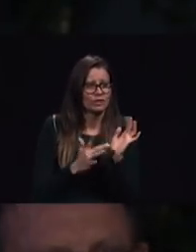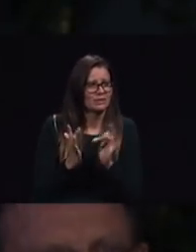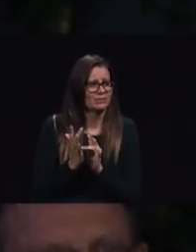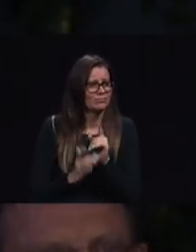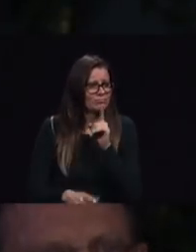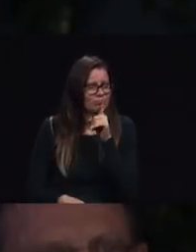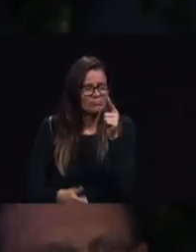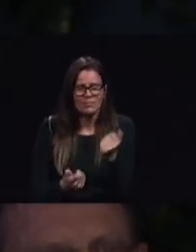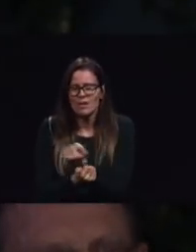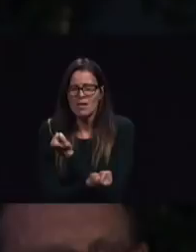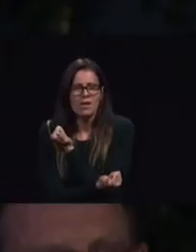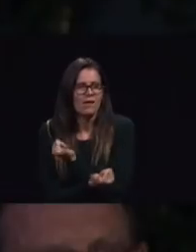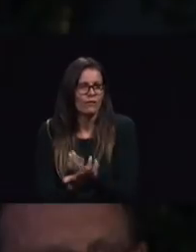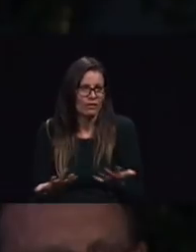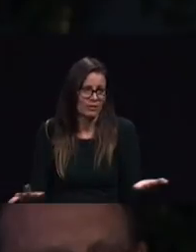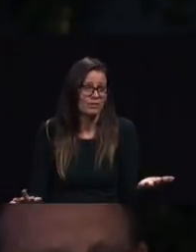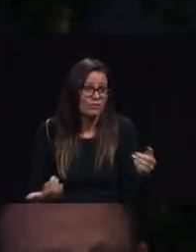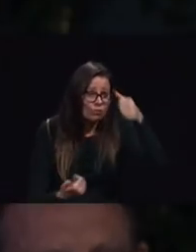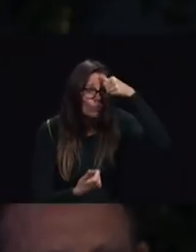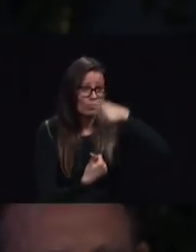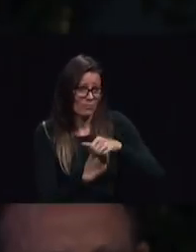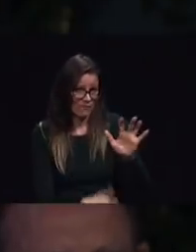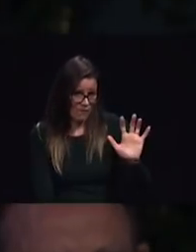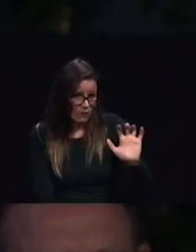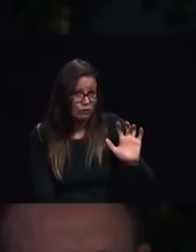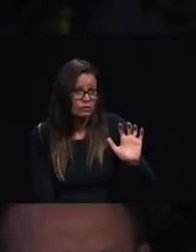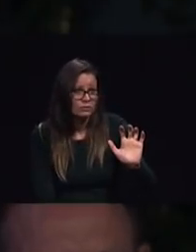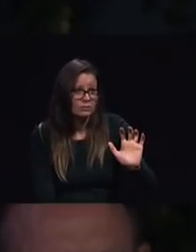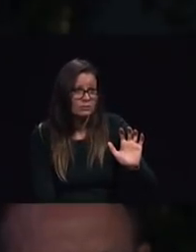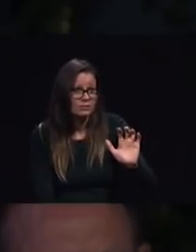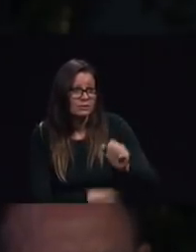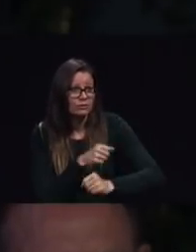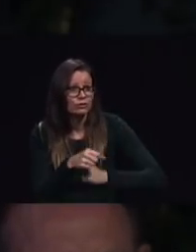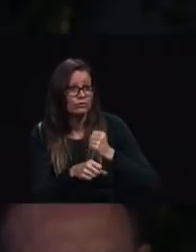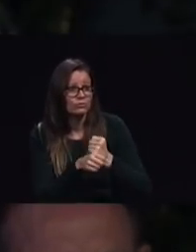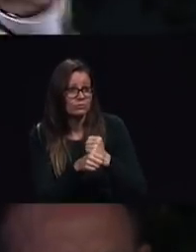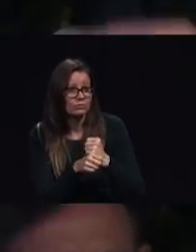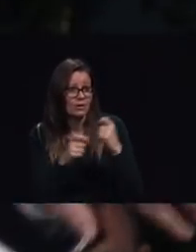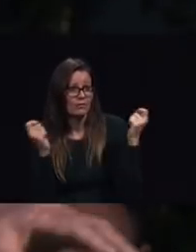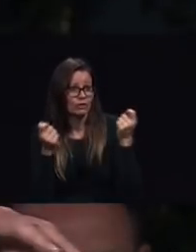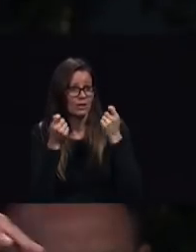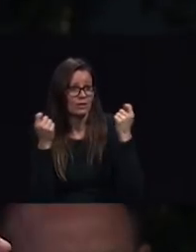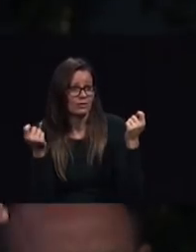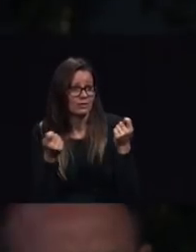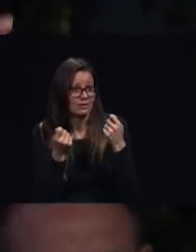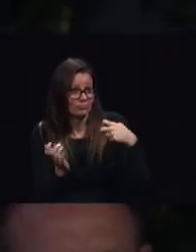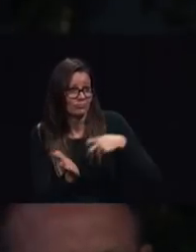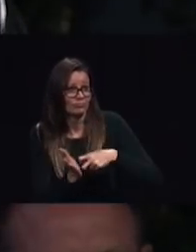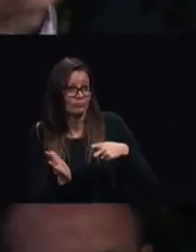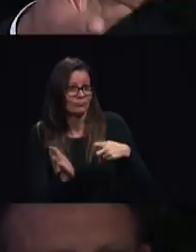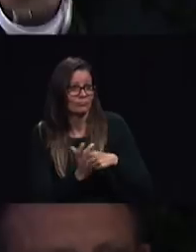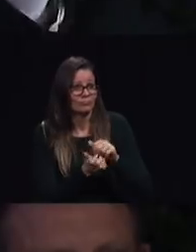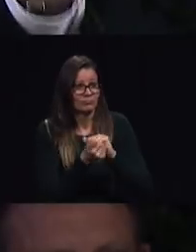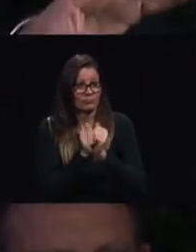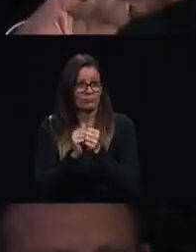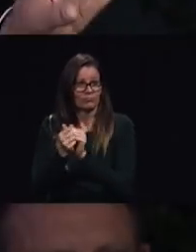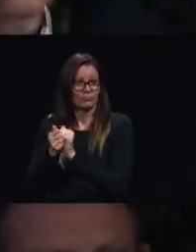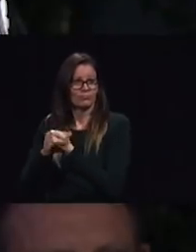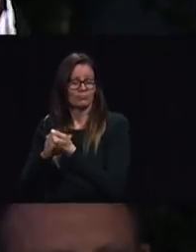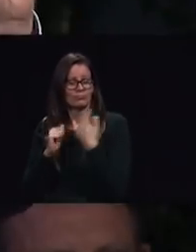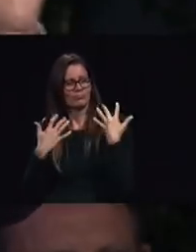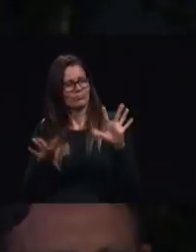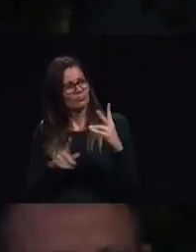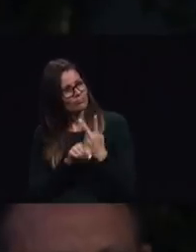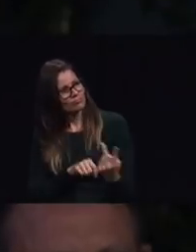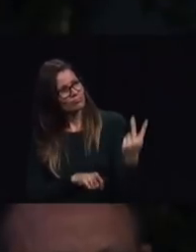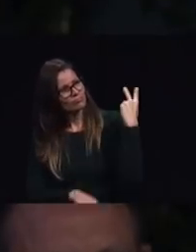500th anniversary of the protestant reformation reflecting on what took place 500 years ago on October on 31